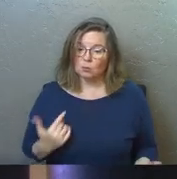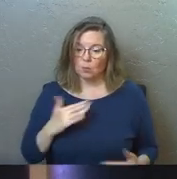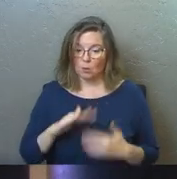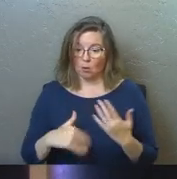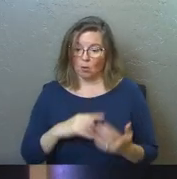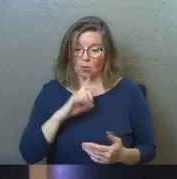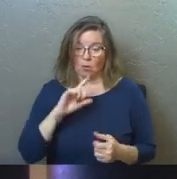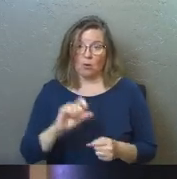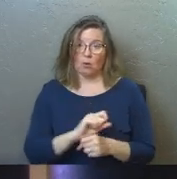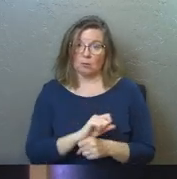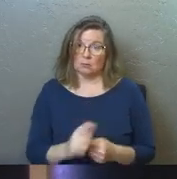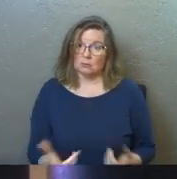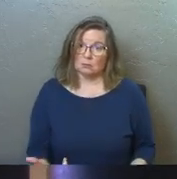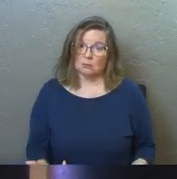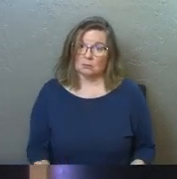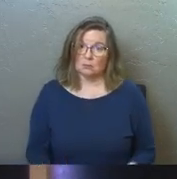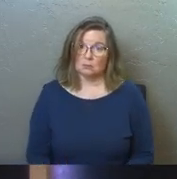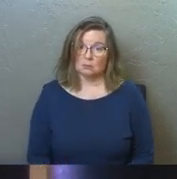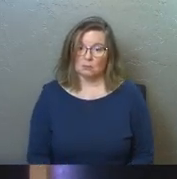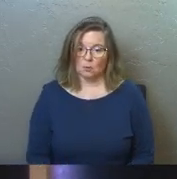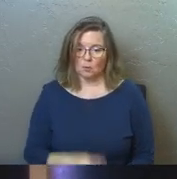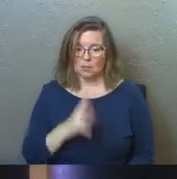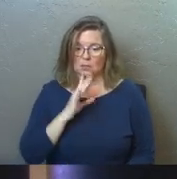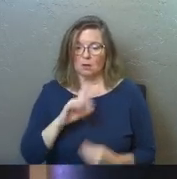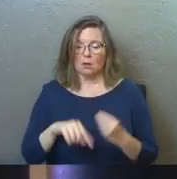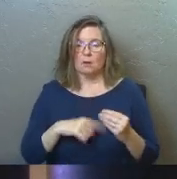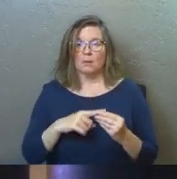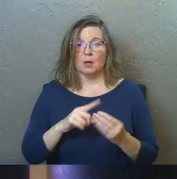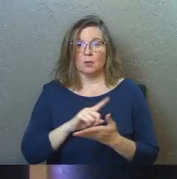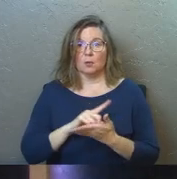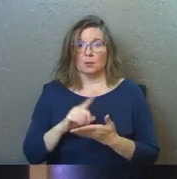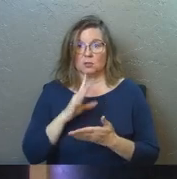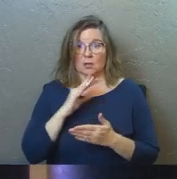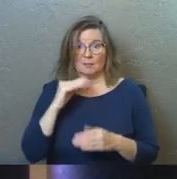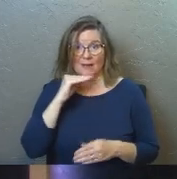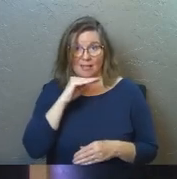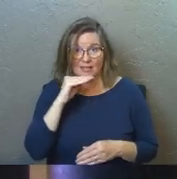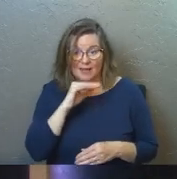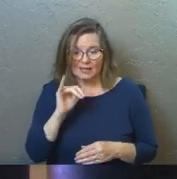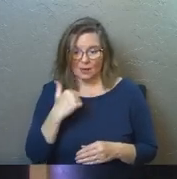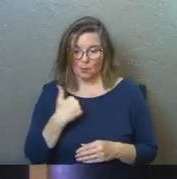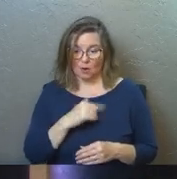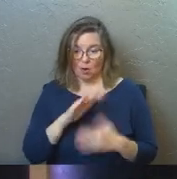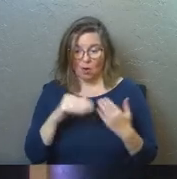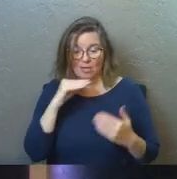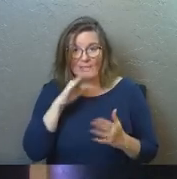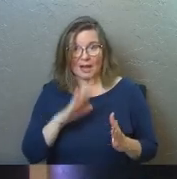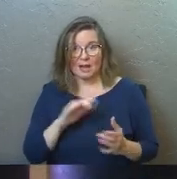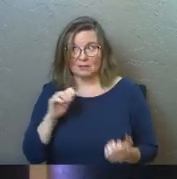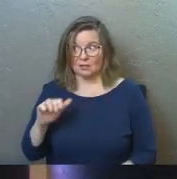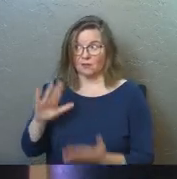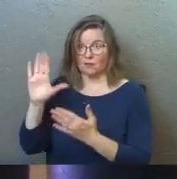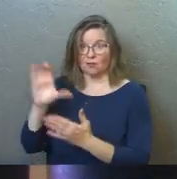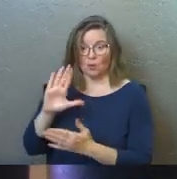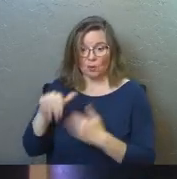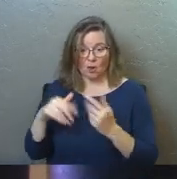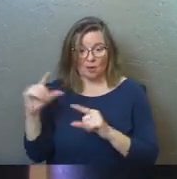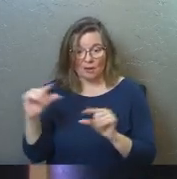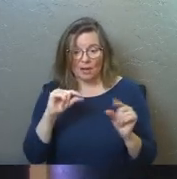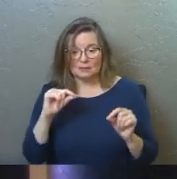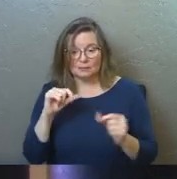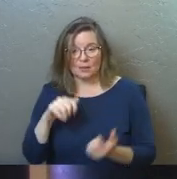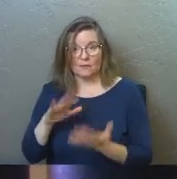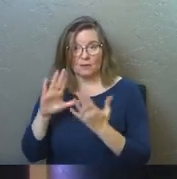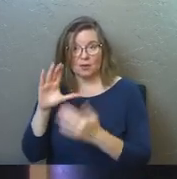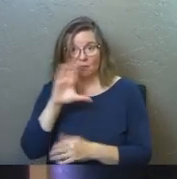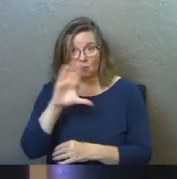And we all are. We talked about the week, we talked about lying. It's like we are all liars at the foot of the cross. We're all gossips